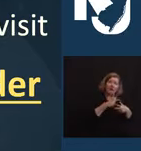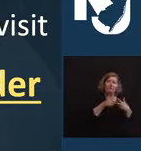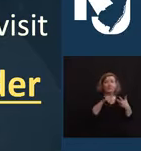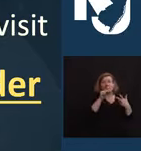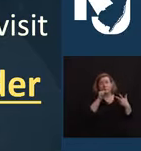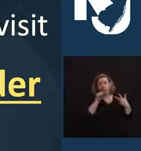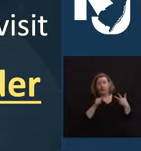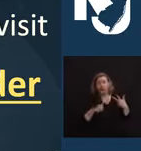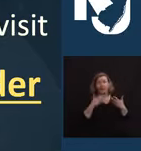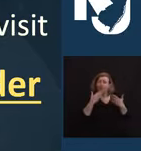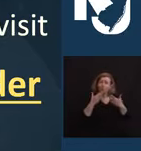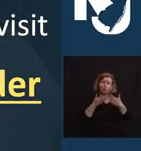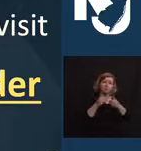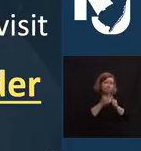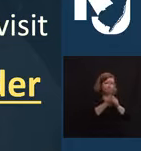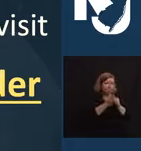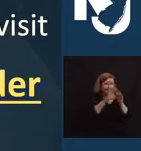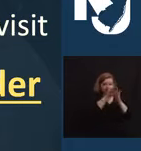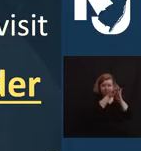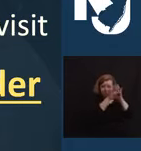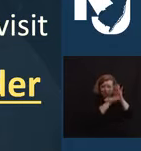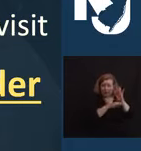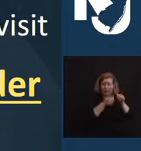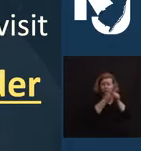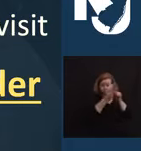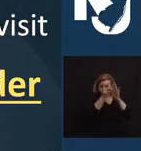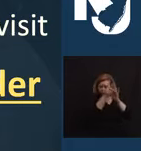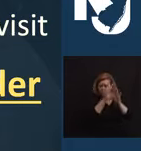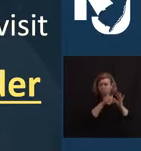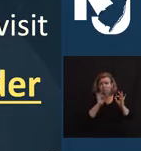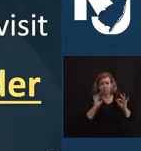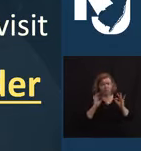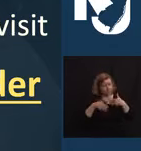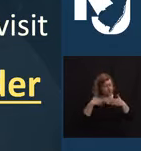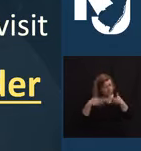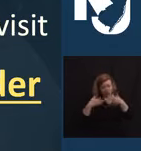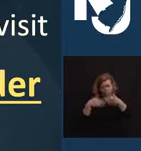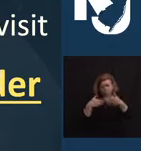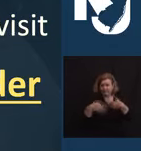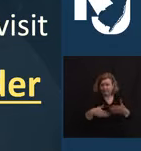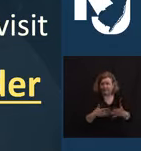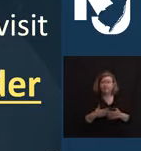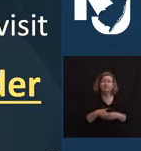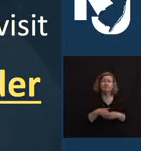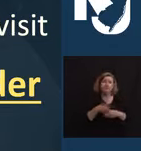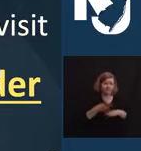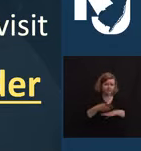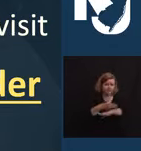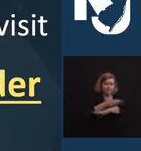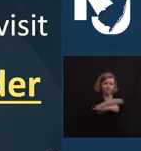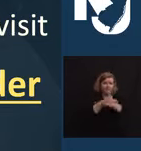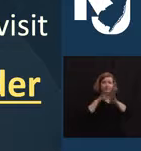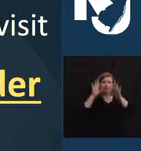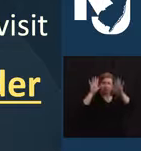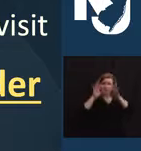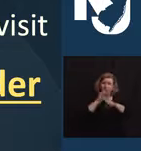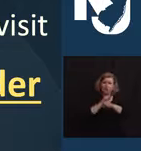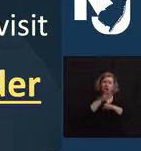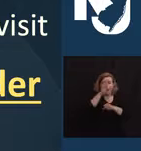by the tens of thousands. We are getting there. There's no question about it. Keep up the great work. God bless you all.